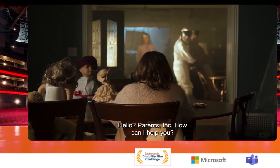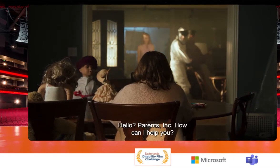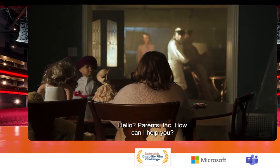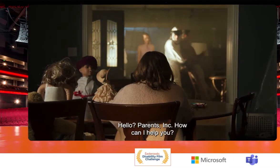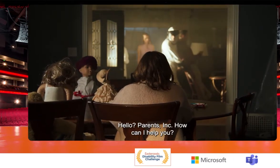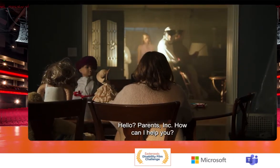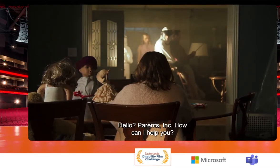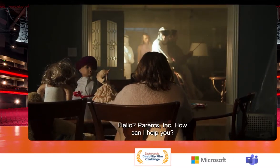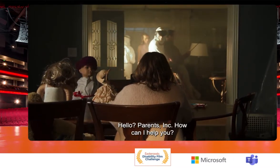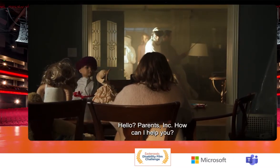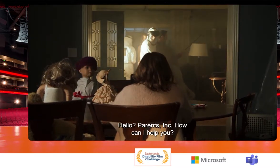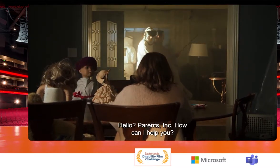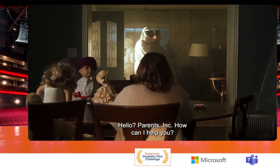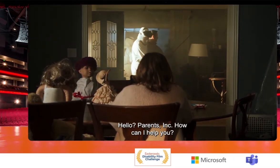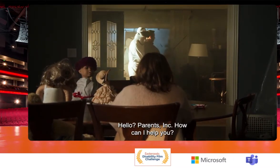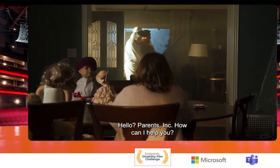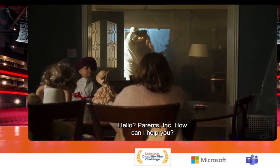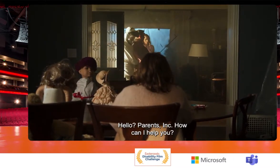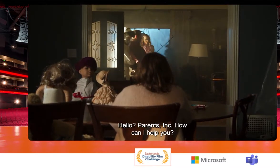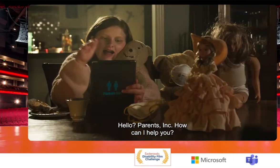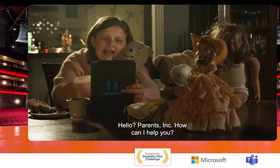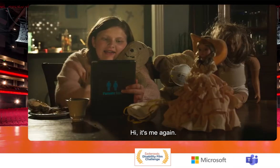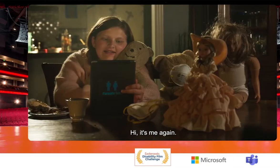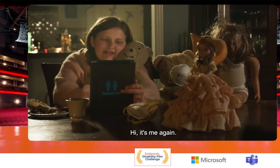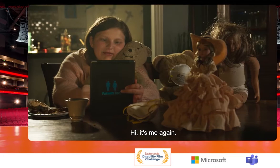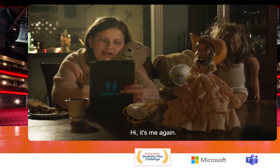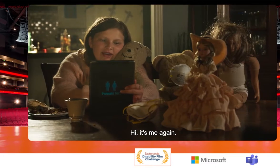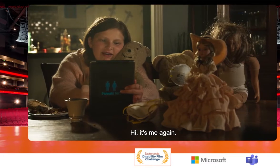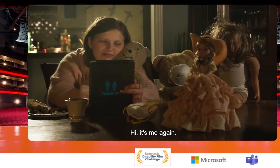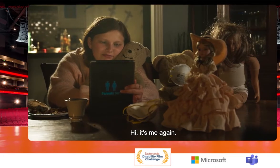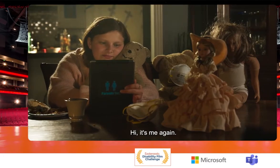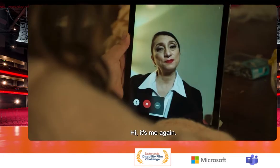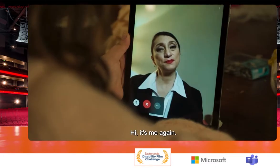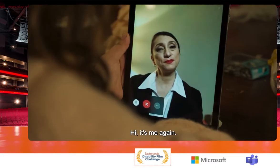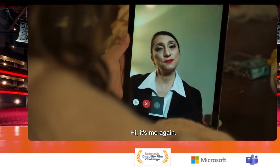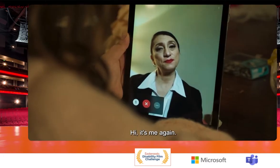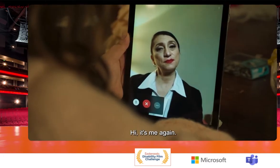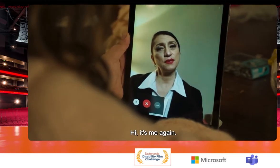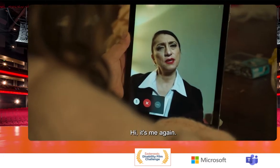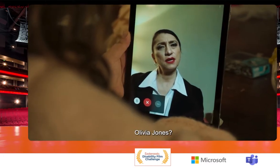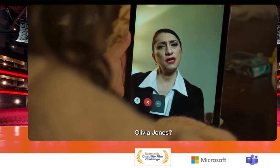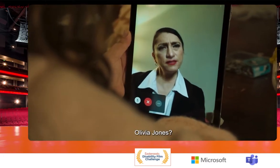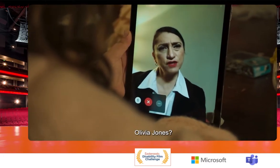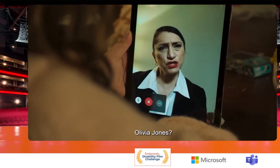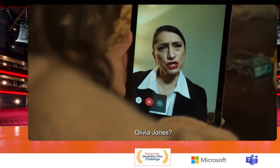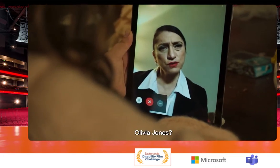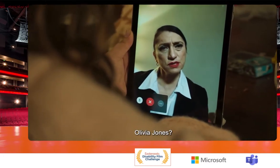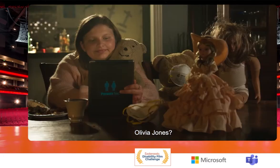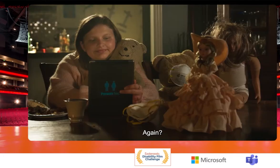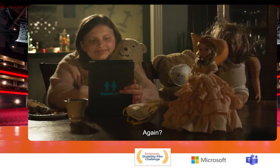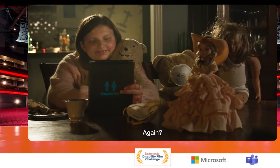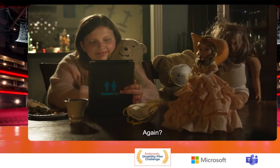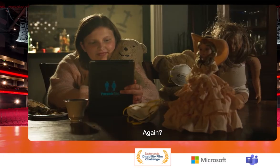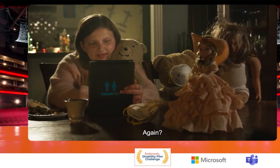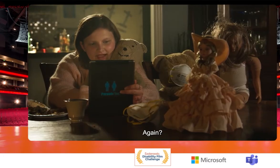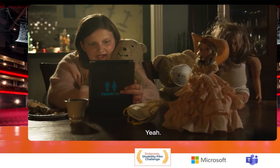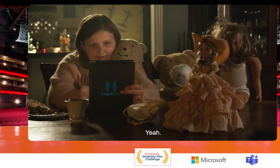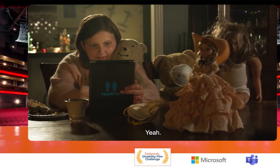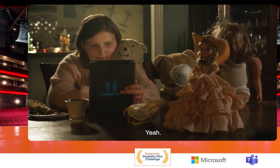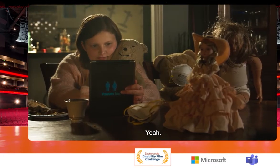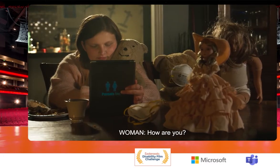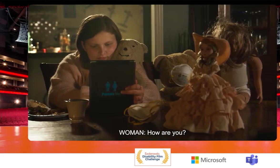Hello, Parent Sink. How can I help you? Hi. It's me again. Olivia Jones? Again?